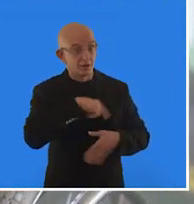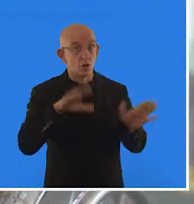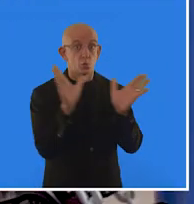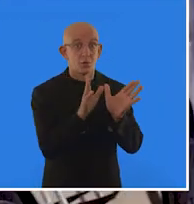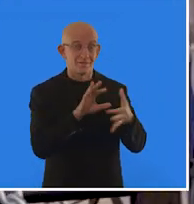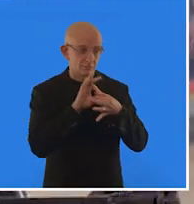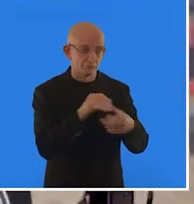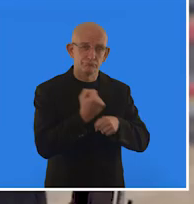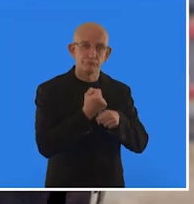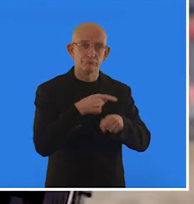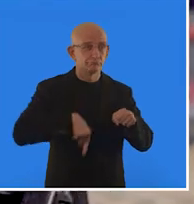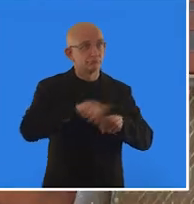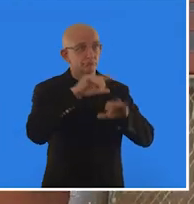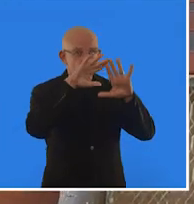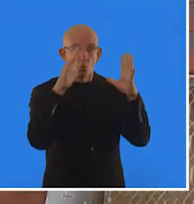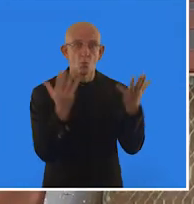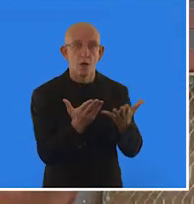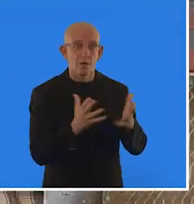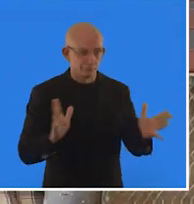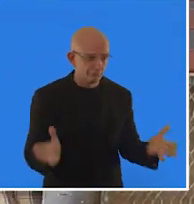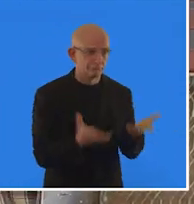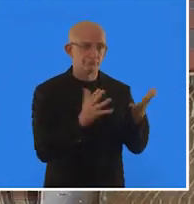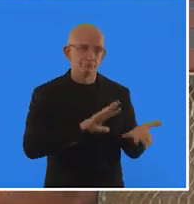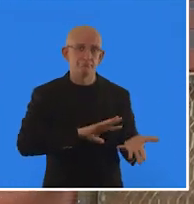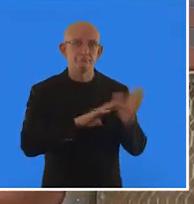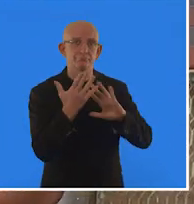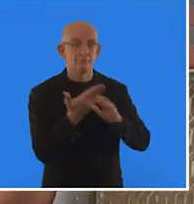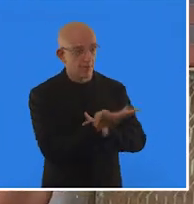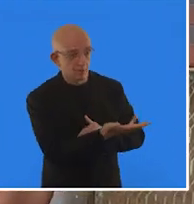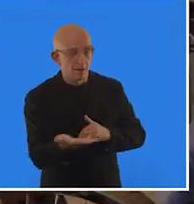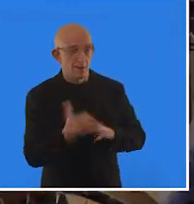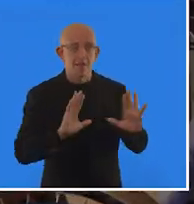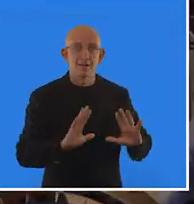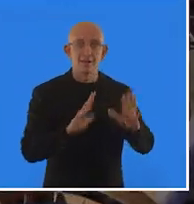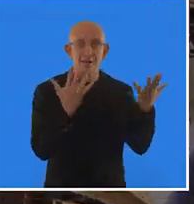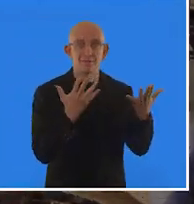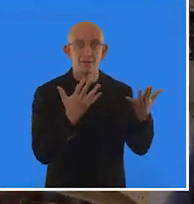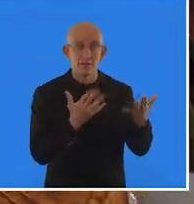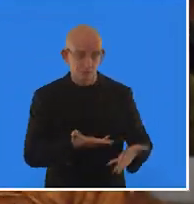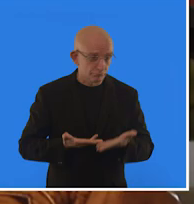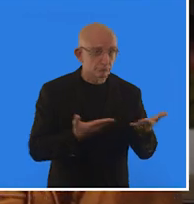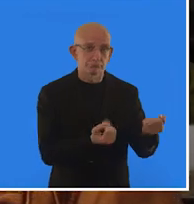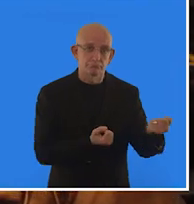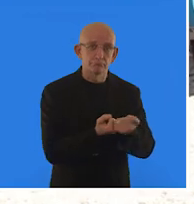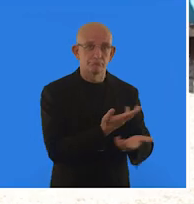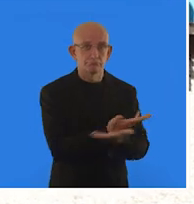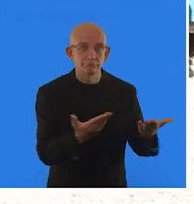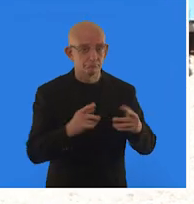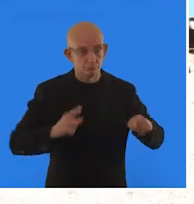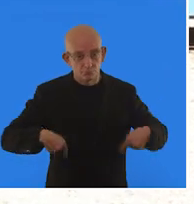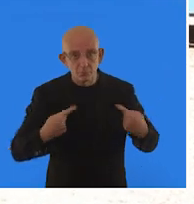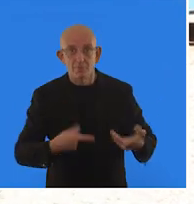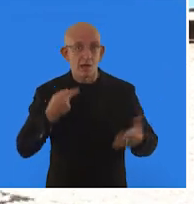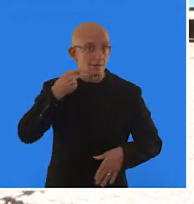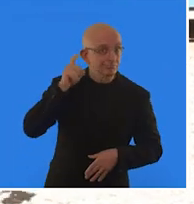with disabilities around the world, UNICEF works relentlessly to increase access to life-changing supplies, including several